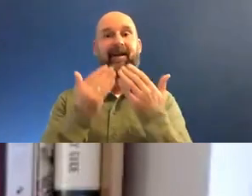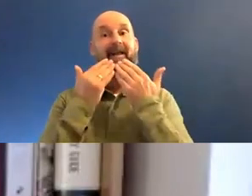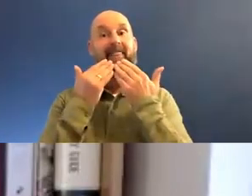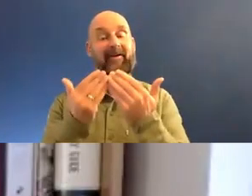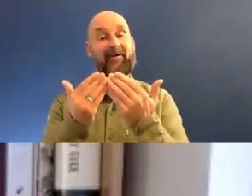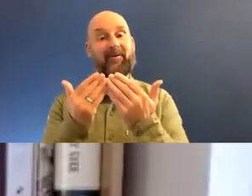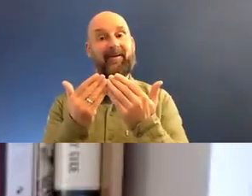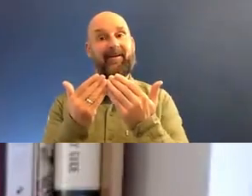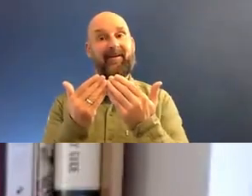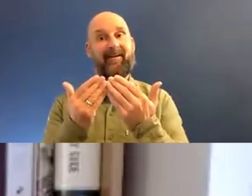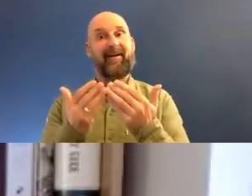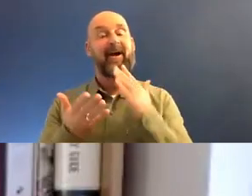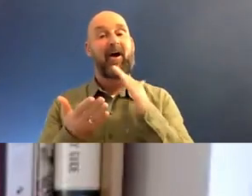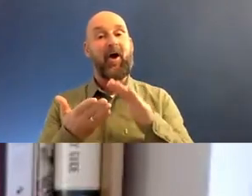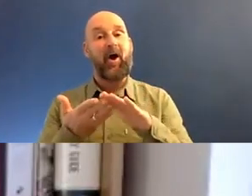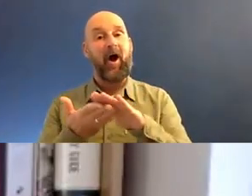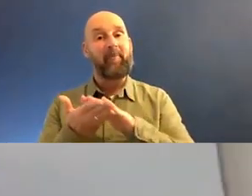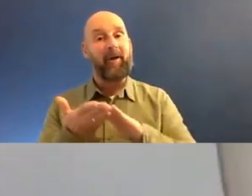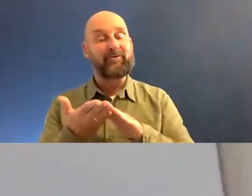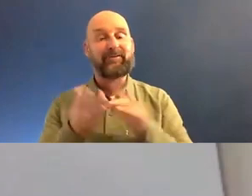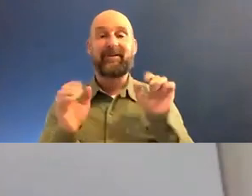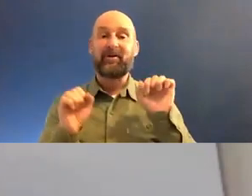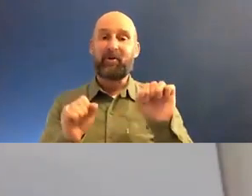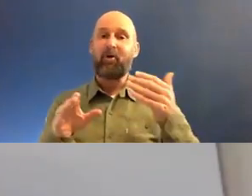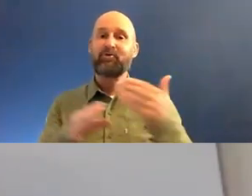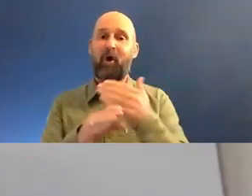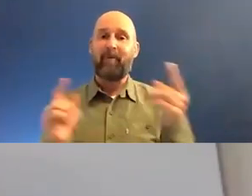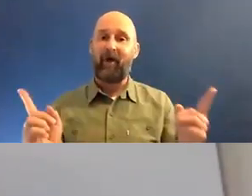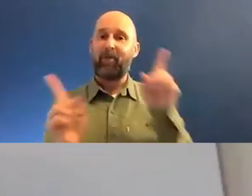And I apologize for getting the trajectory of your career exactly. No worries.